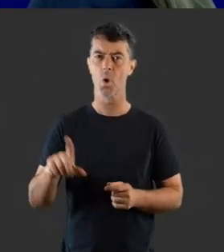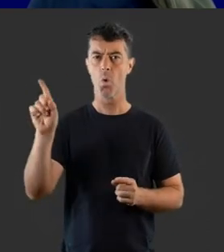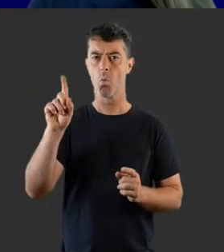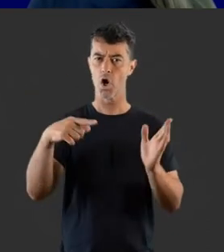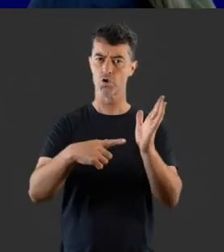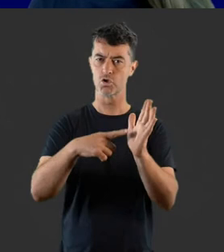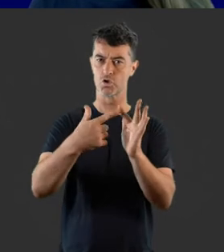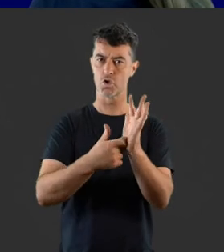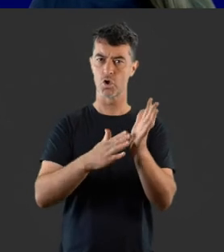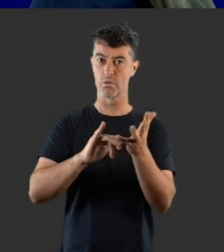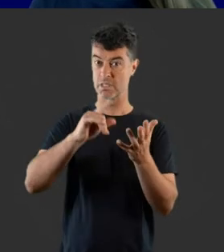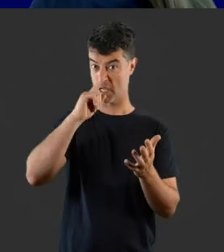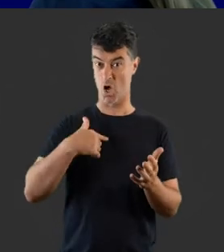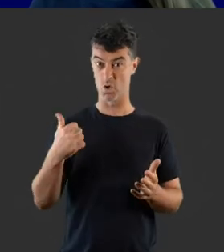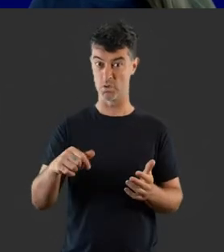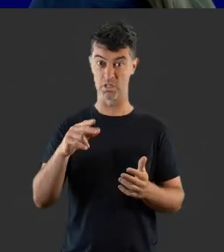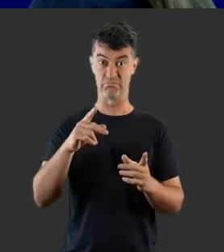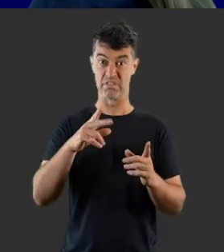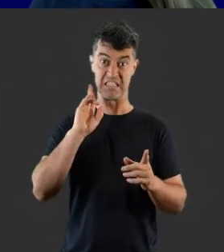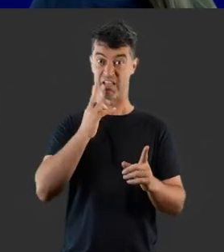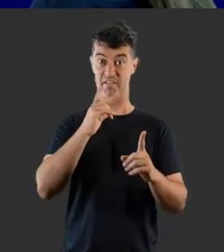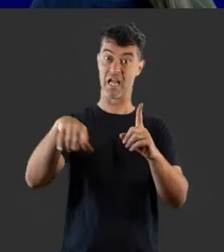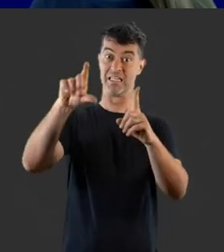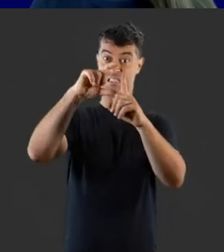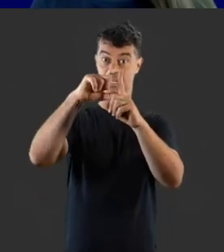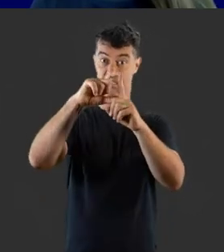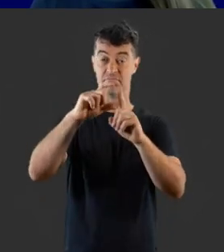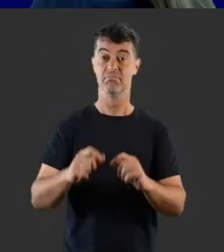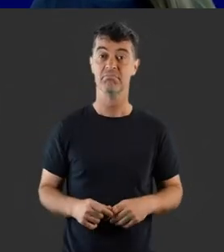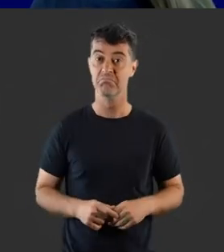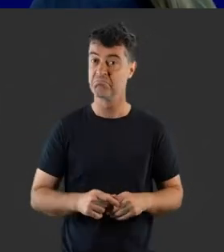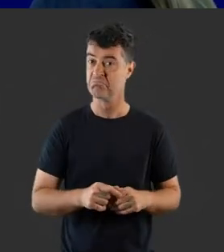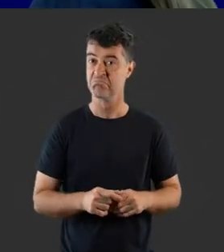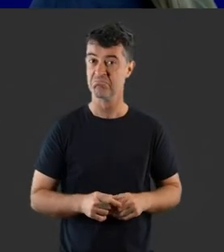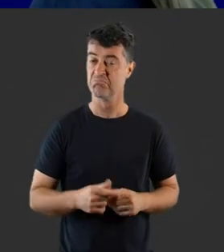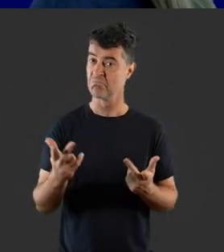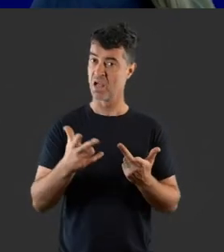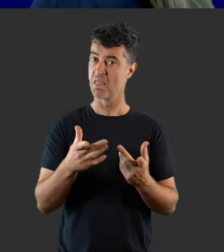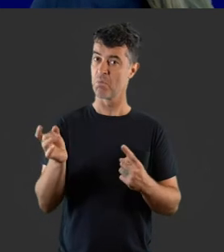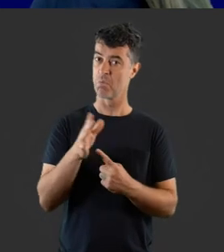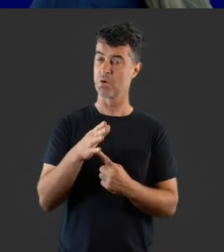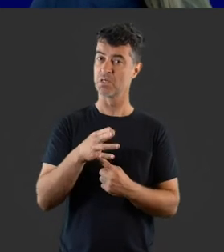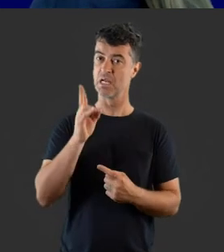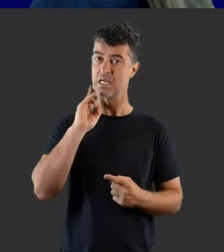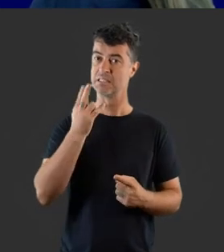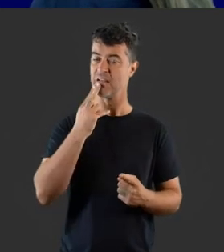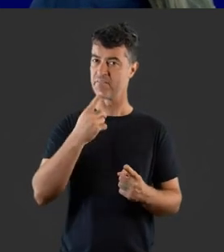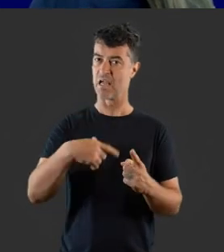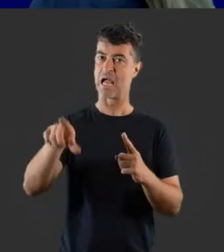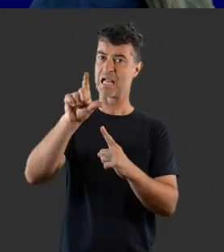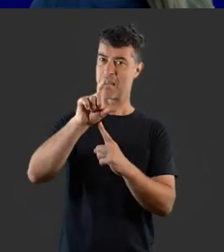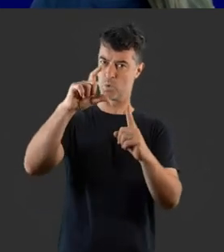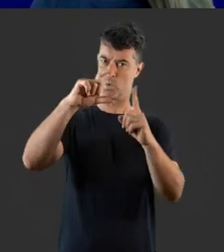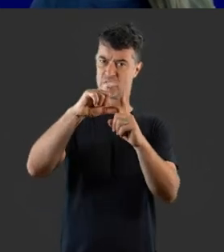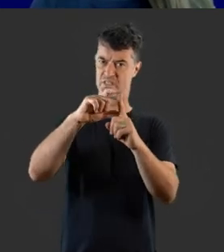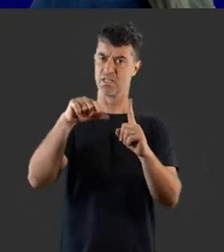What terms can I use? Deaf, capital D. Another important term to understand is Deaf